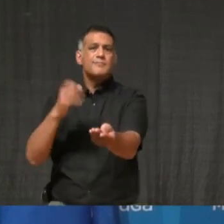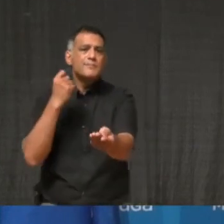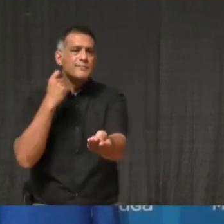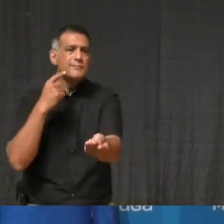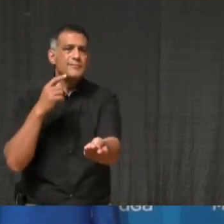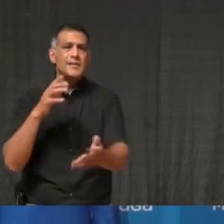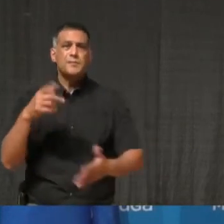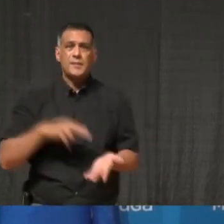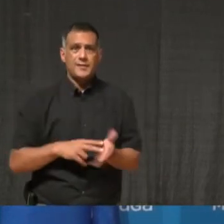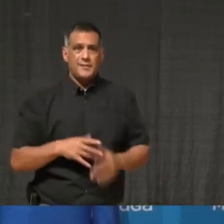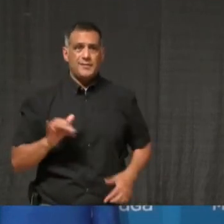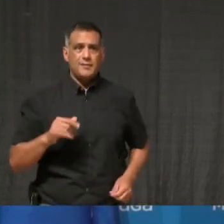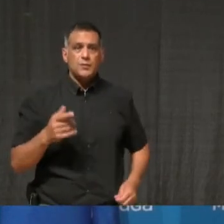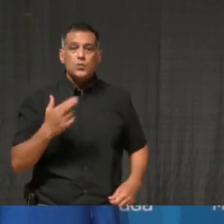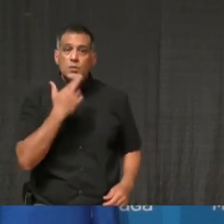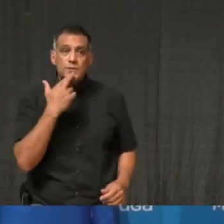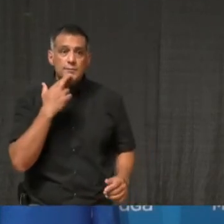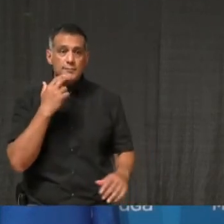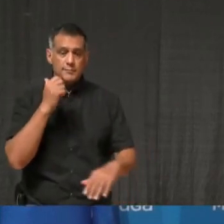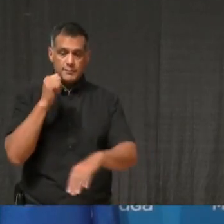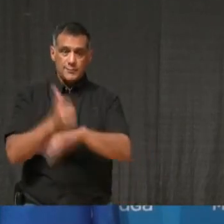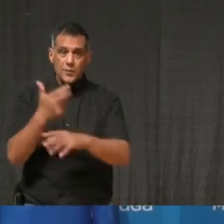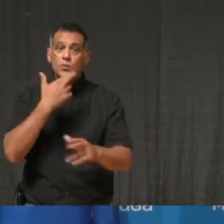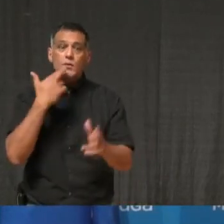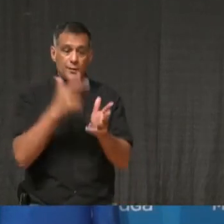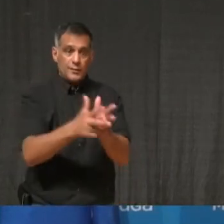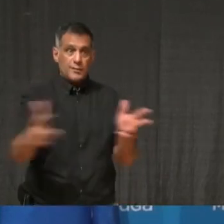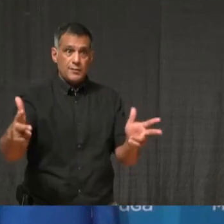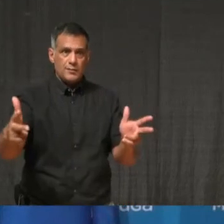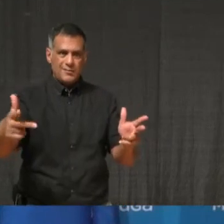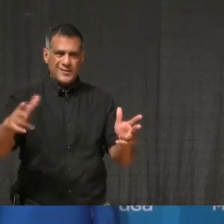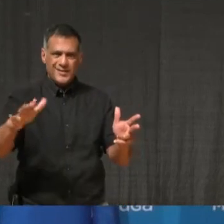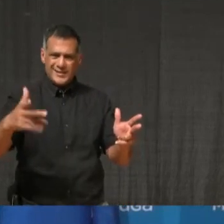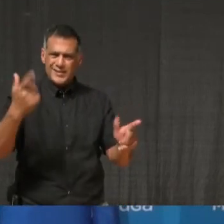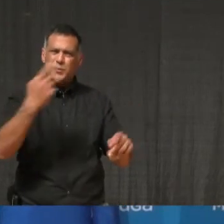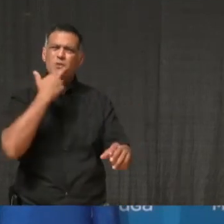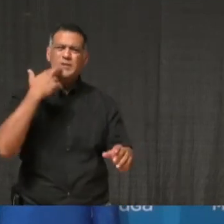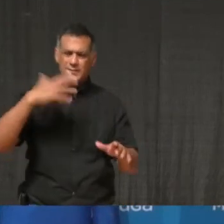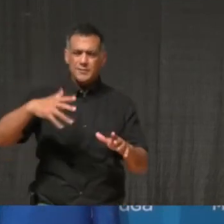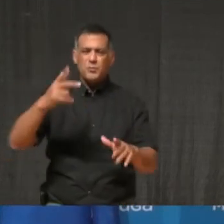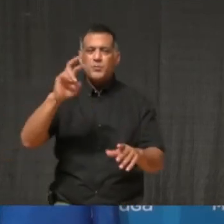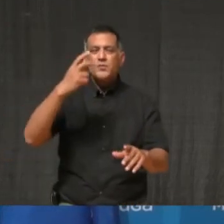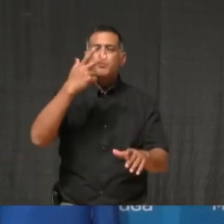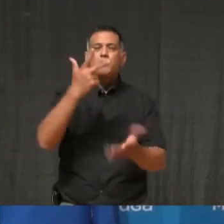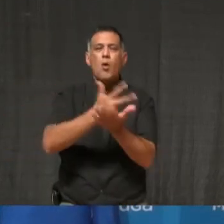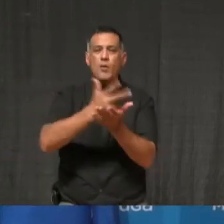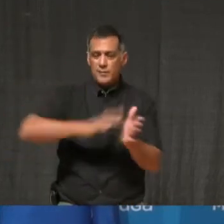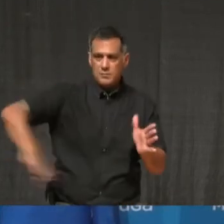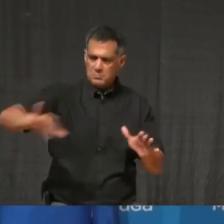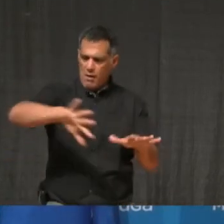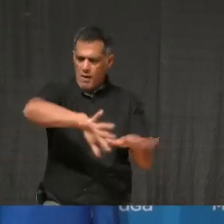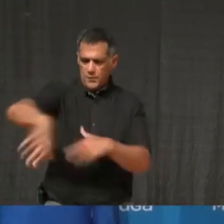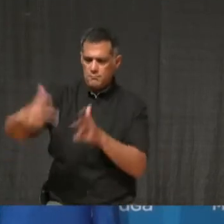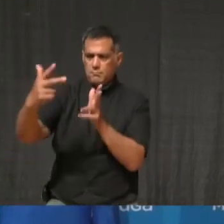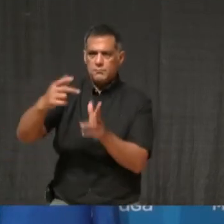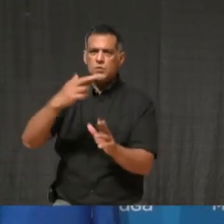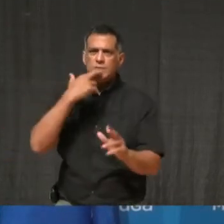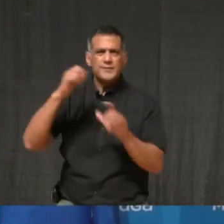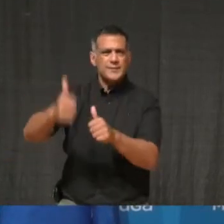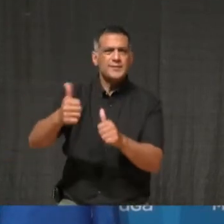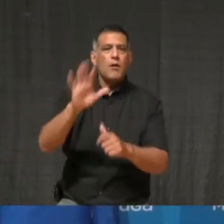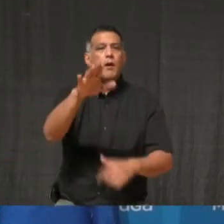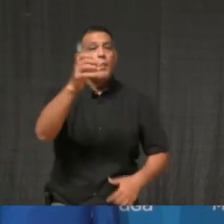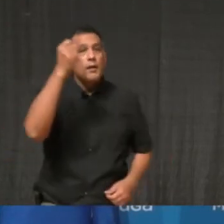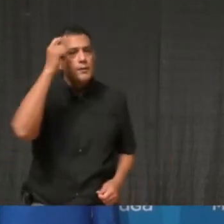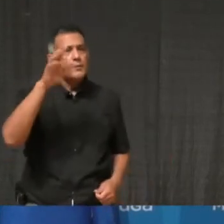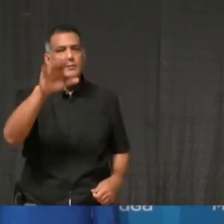stores, or in the lay-bys, etc. So we didn't require any permit fees, we didn't require applications, and we are extending